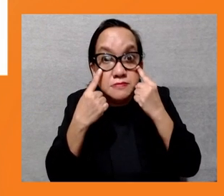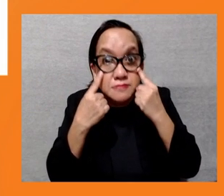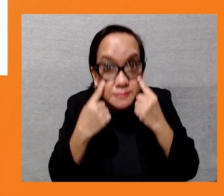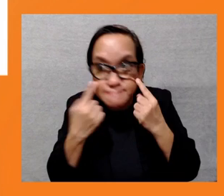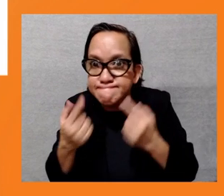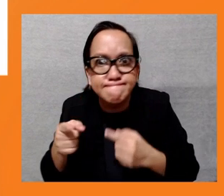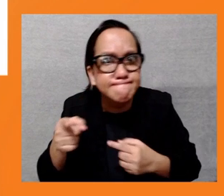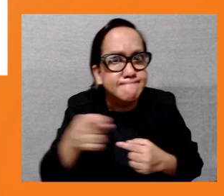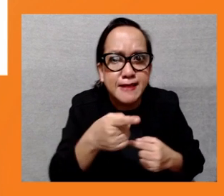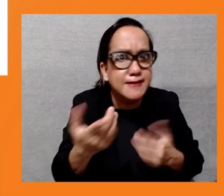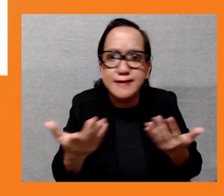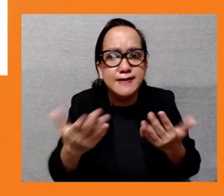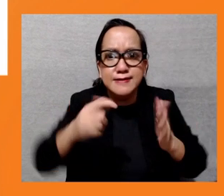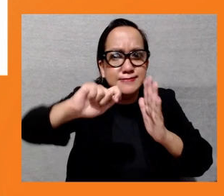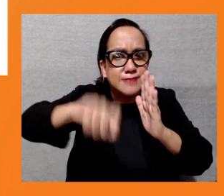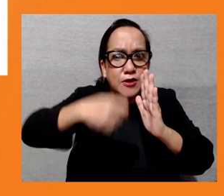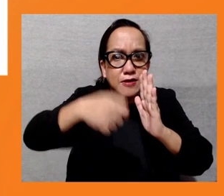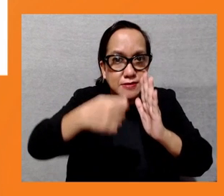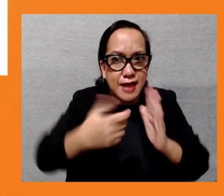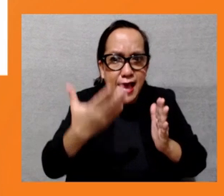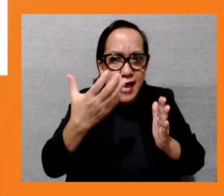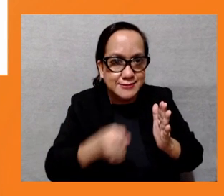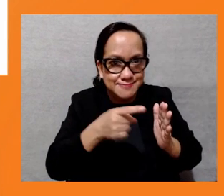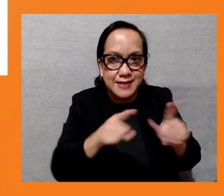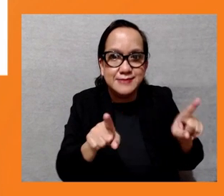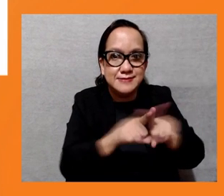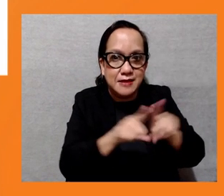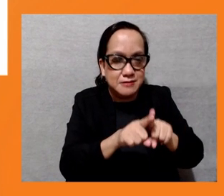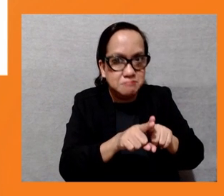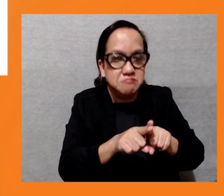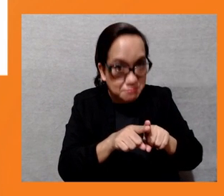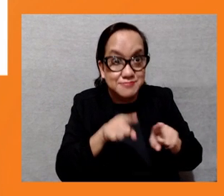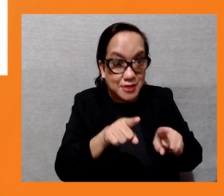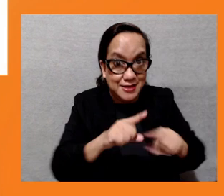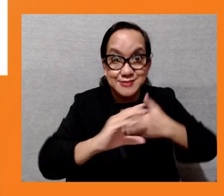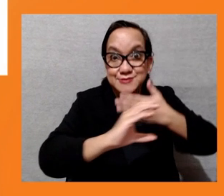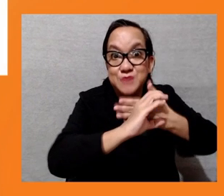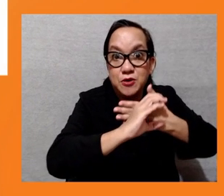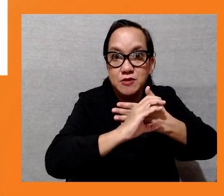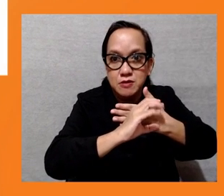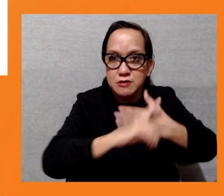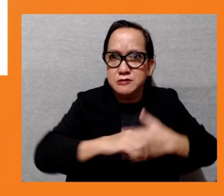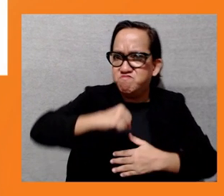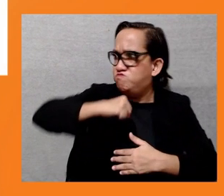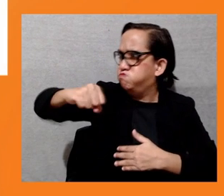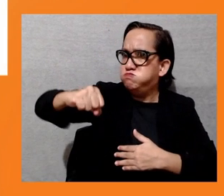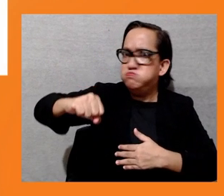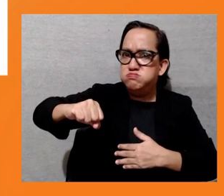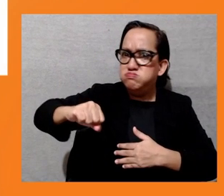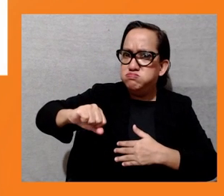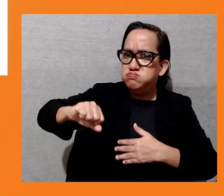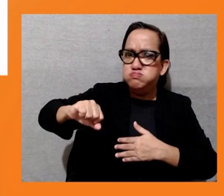are very, very strict on the civil society, especially when the NGOs are visiting those sites. So they were expecting some trouble. So therefore,